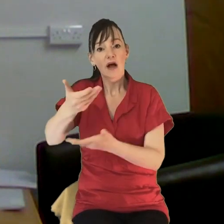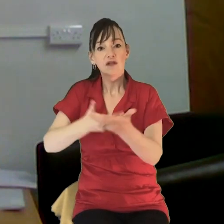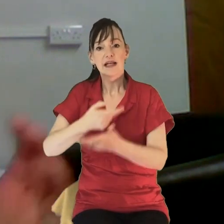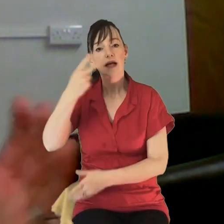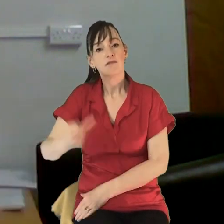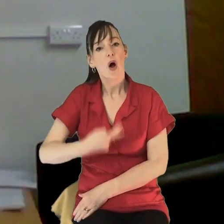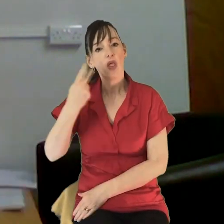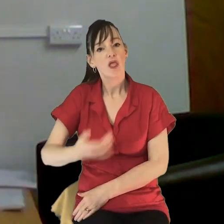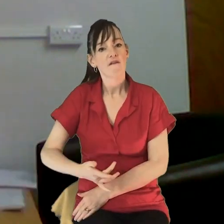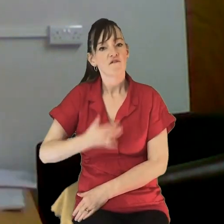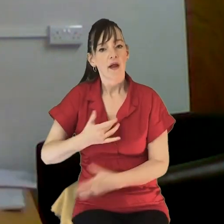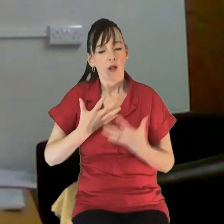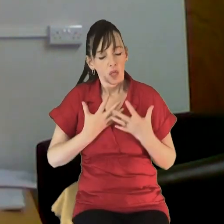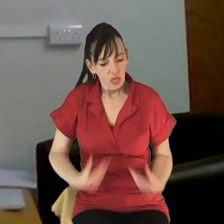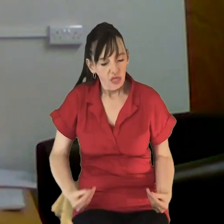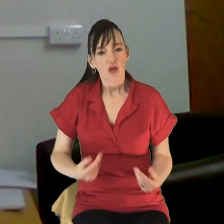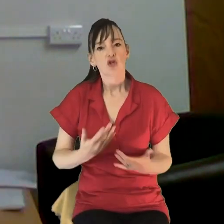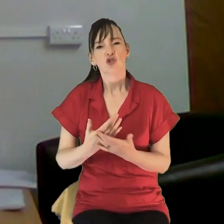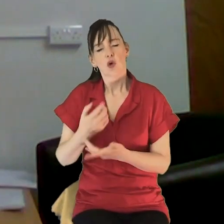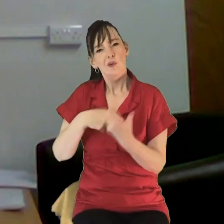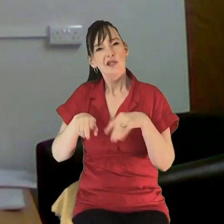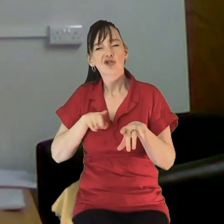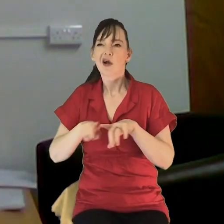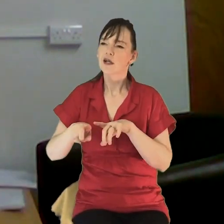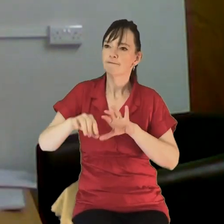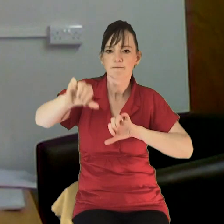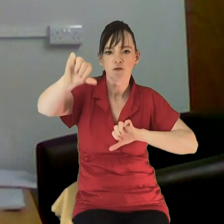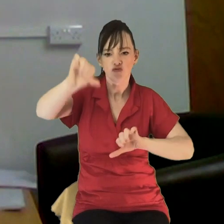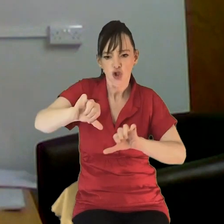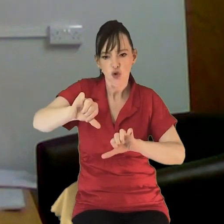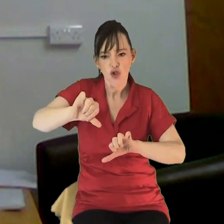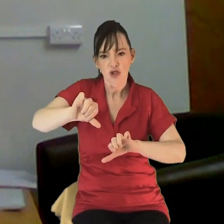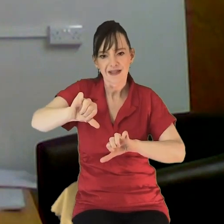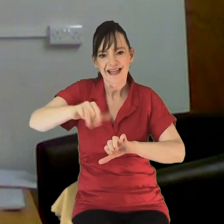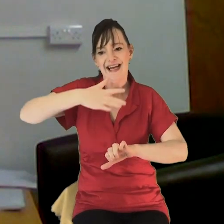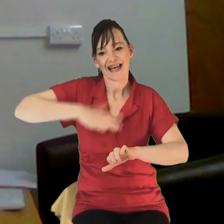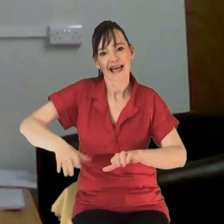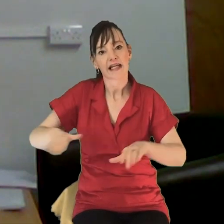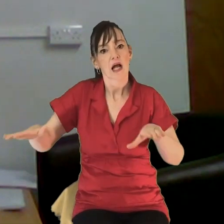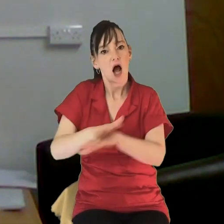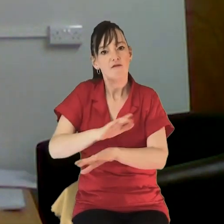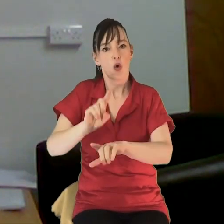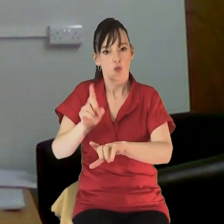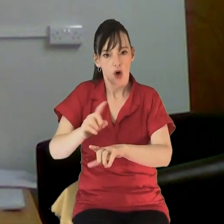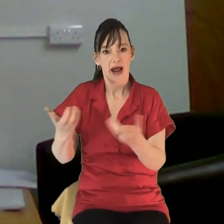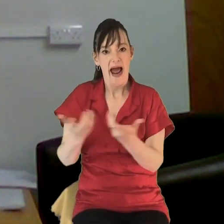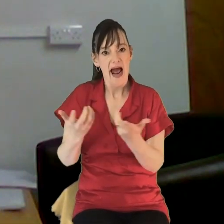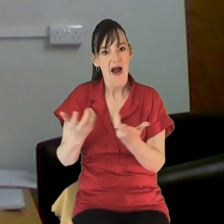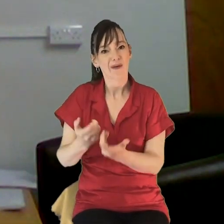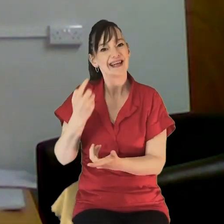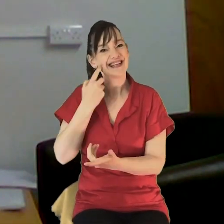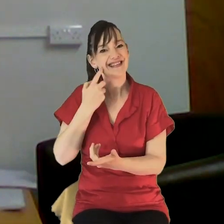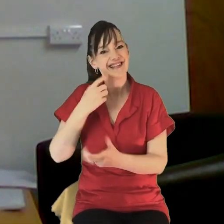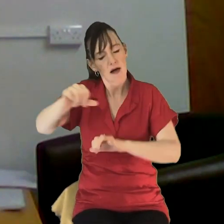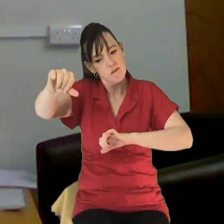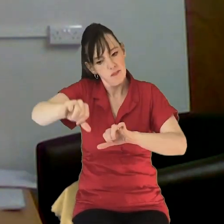tried to kind of stream it down to its bare bones. What do we need to do and how can we make it a bit more efficient? So we've managed